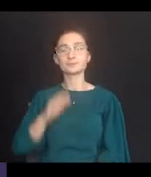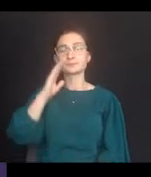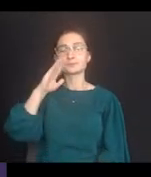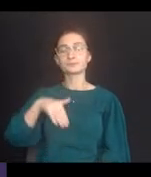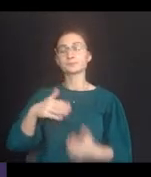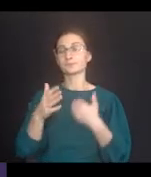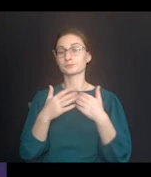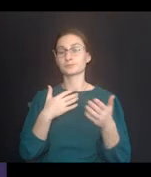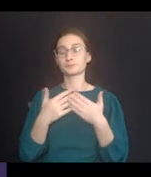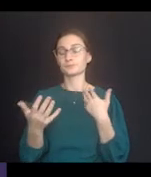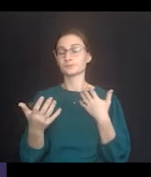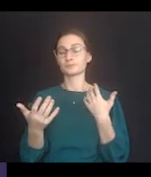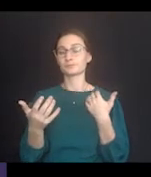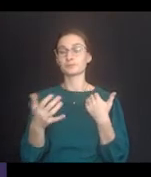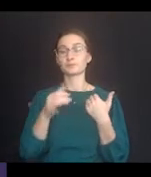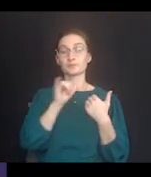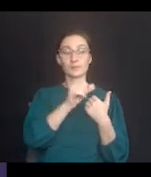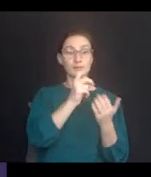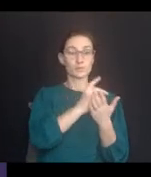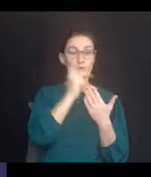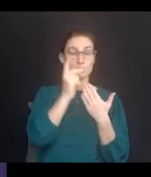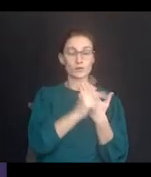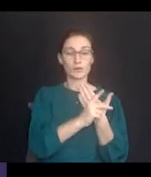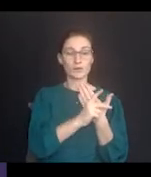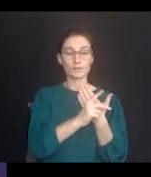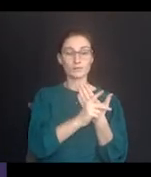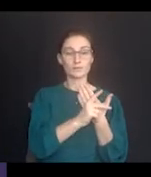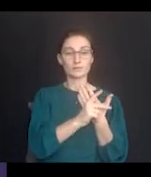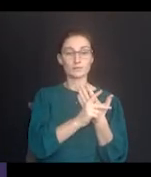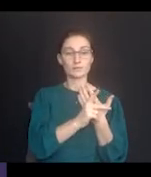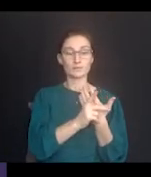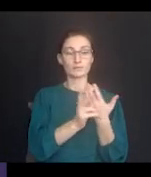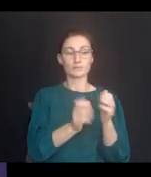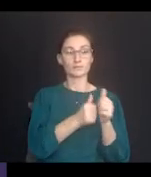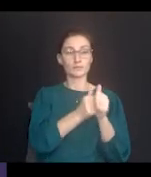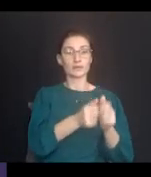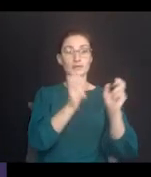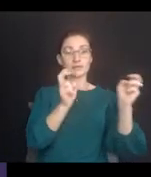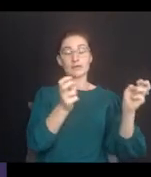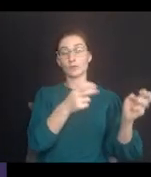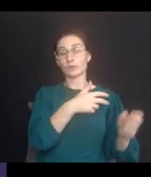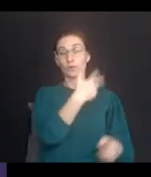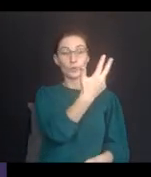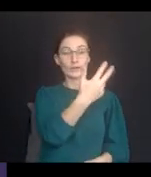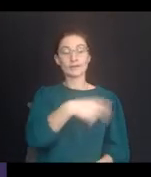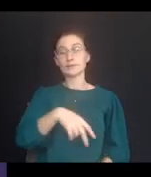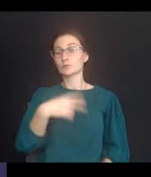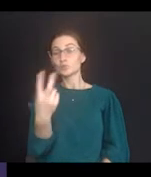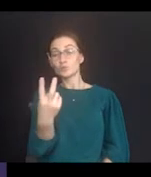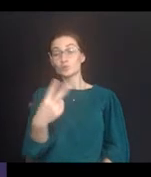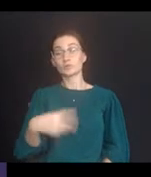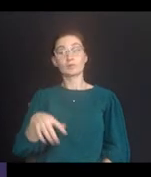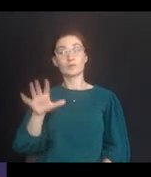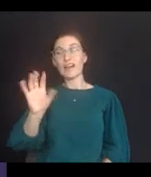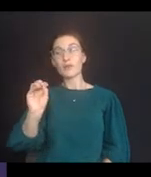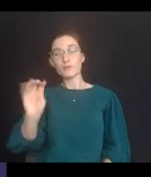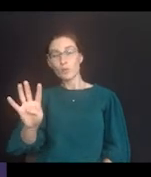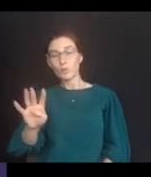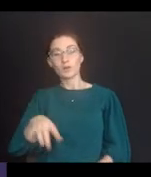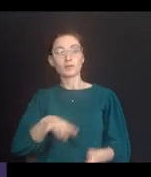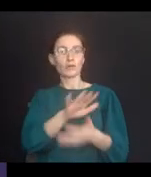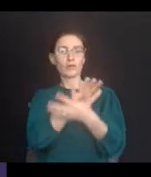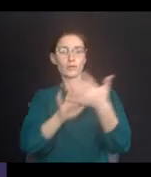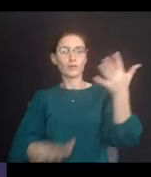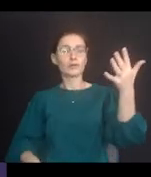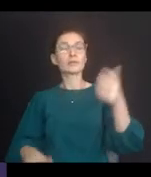and, you know, regardless of whether or not a program is subject to Title III, Title II, or Section